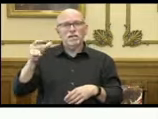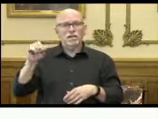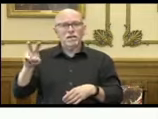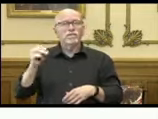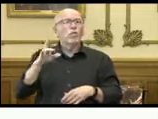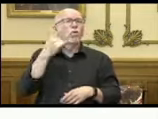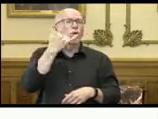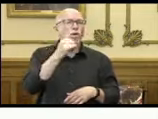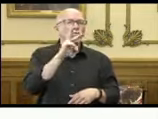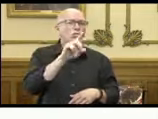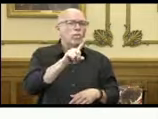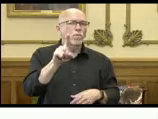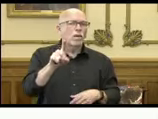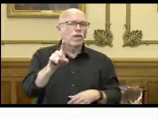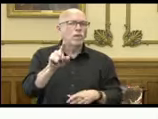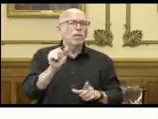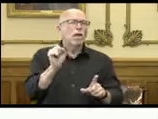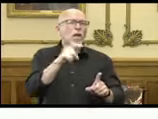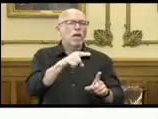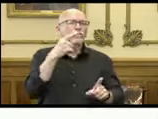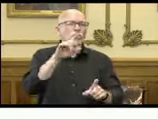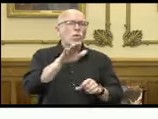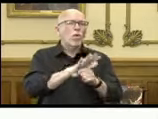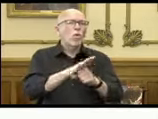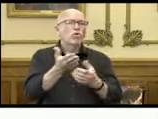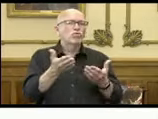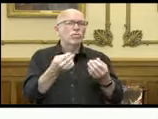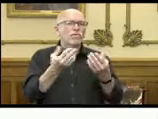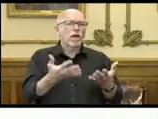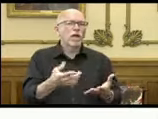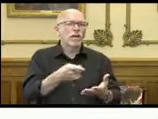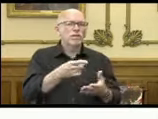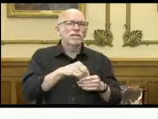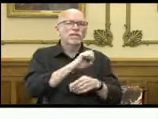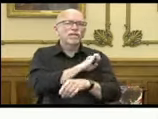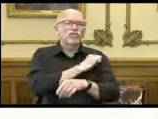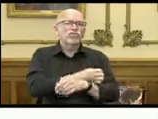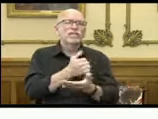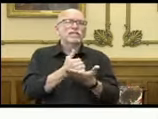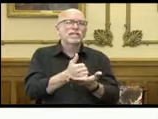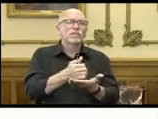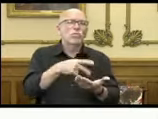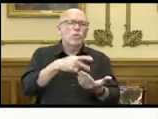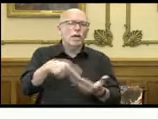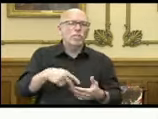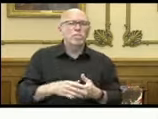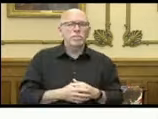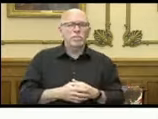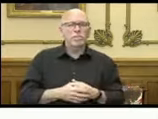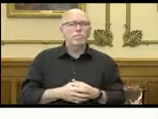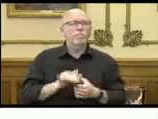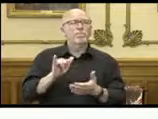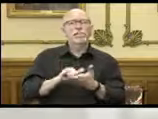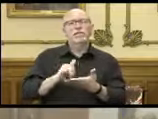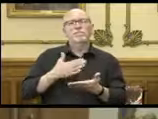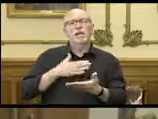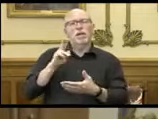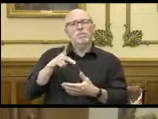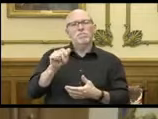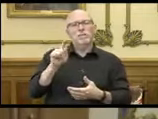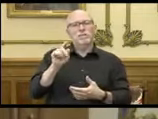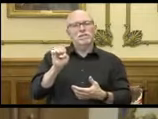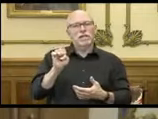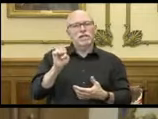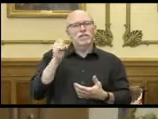calling 211 and ask for your local service provider of the energy assistance program. Governor, that's my updates